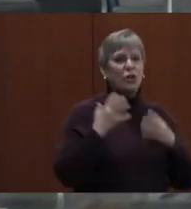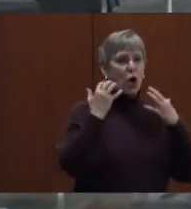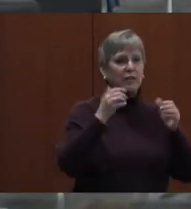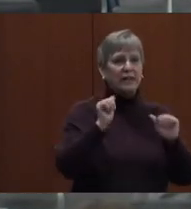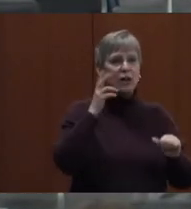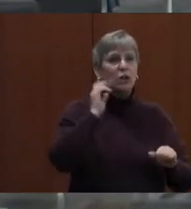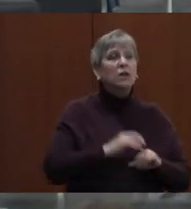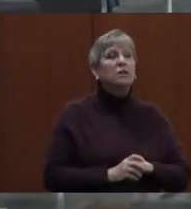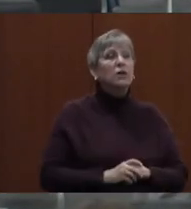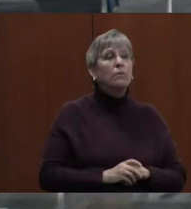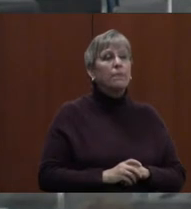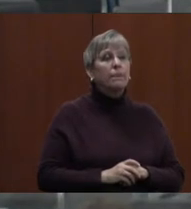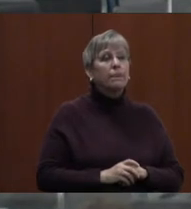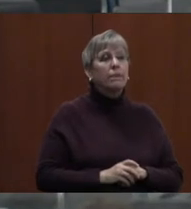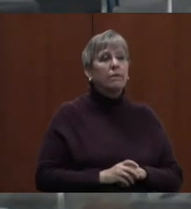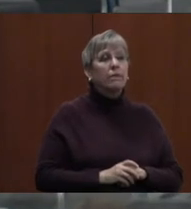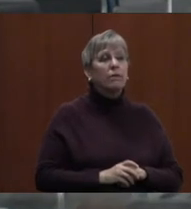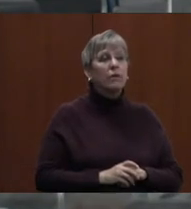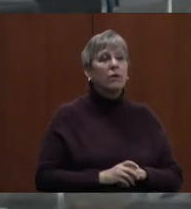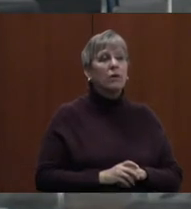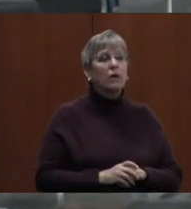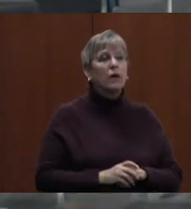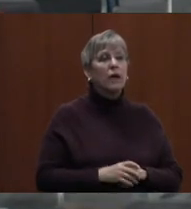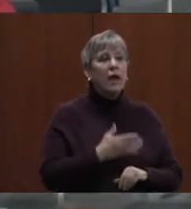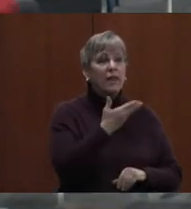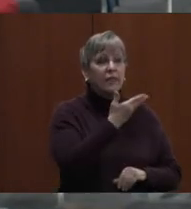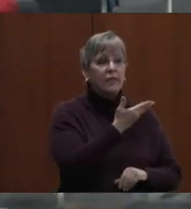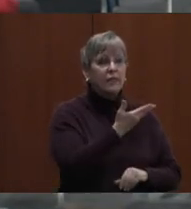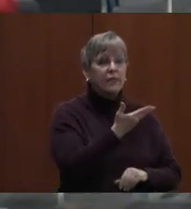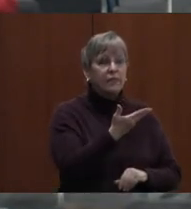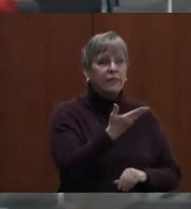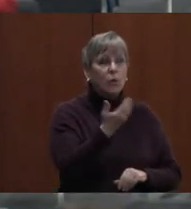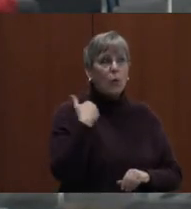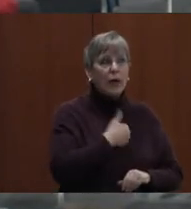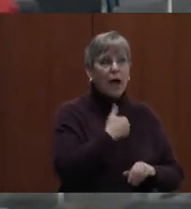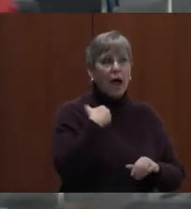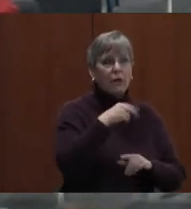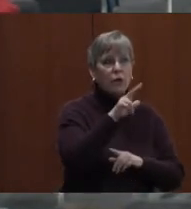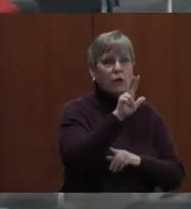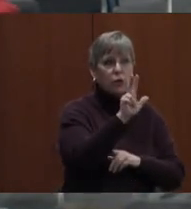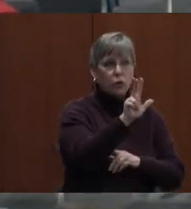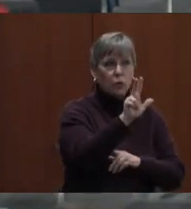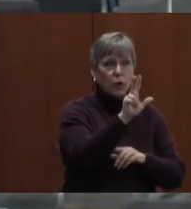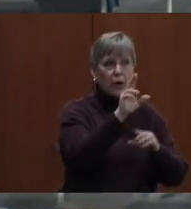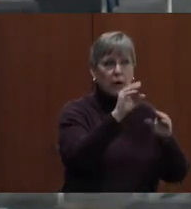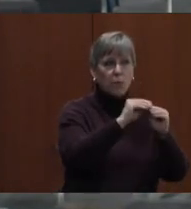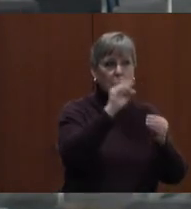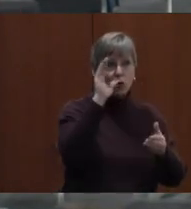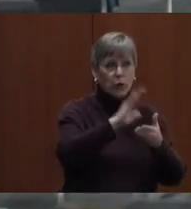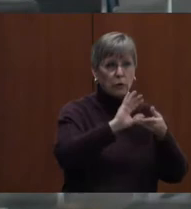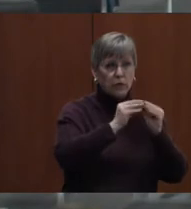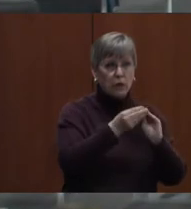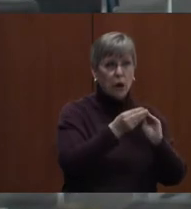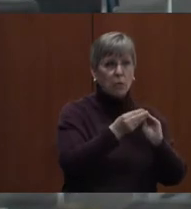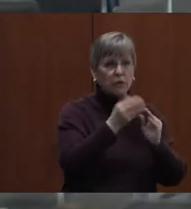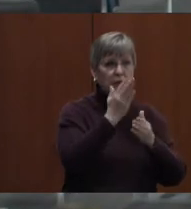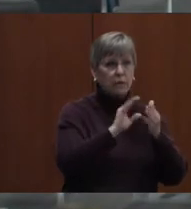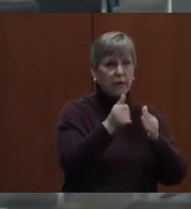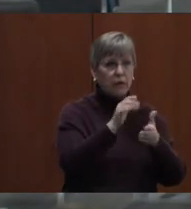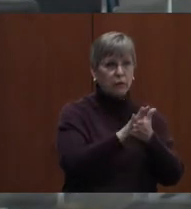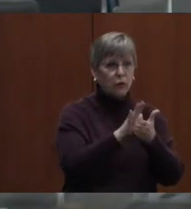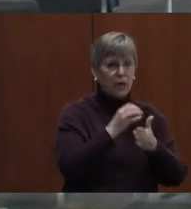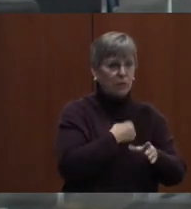that I asked you all to look at. There were three more to reduce the numbers at some of the other schools.